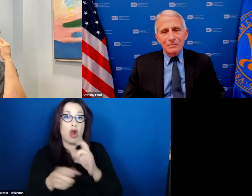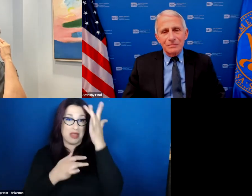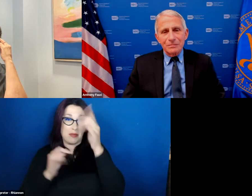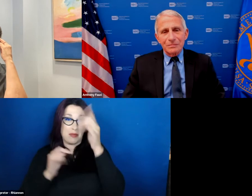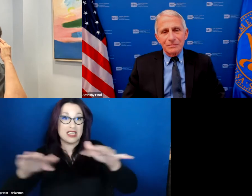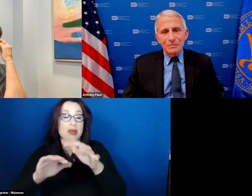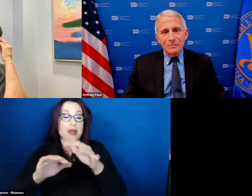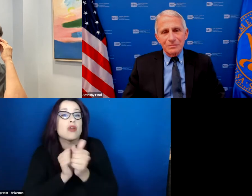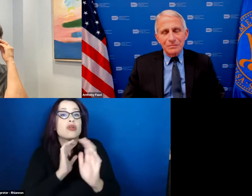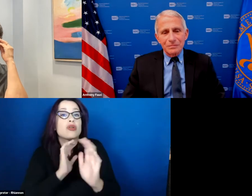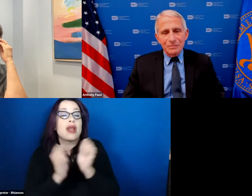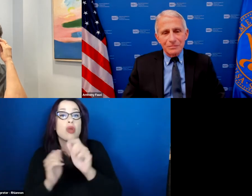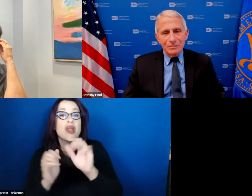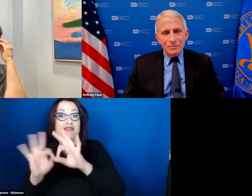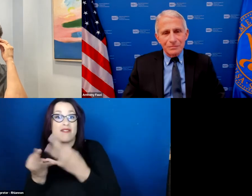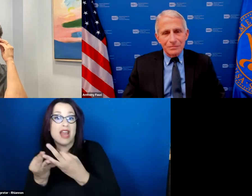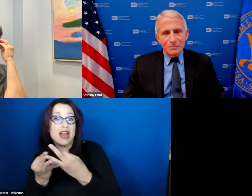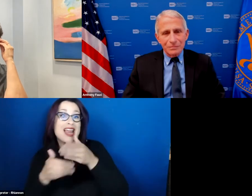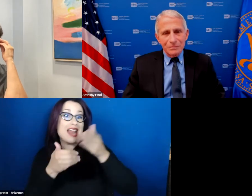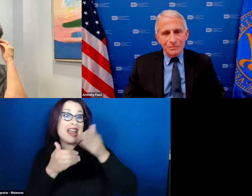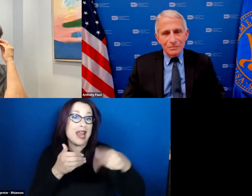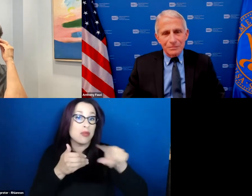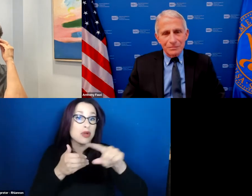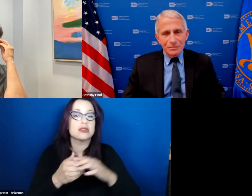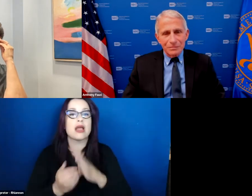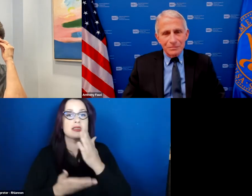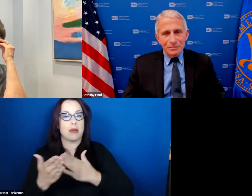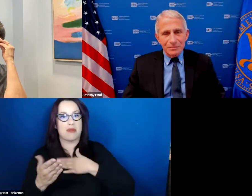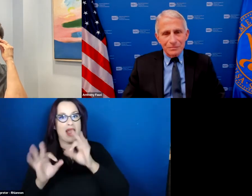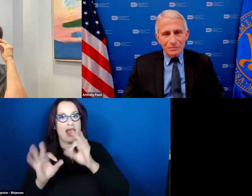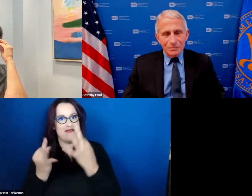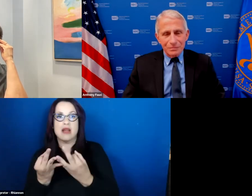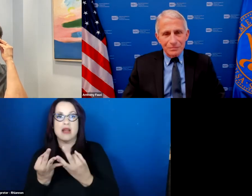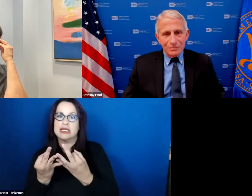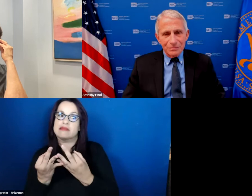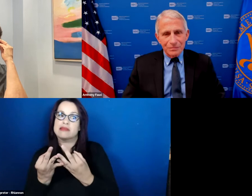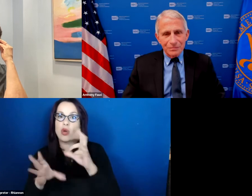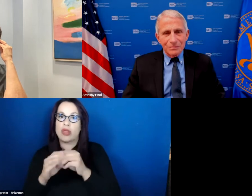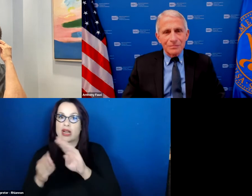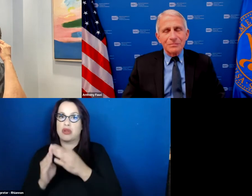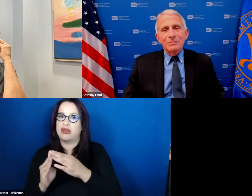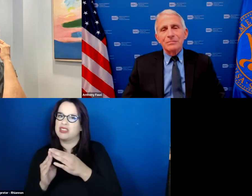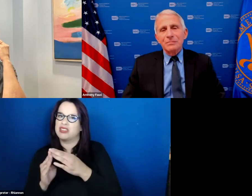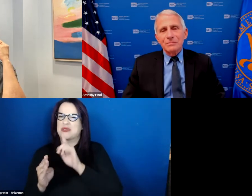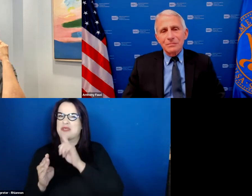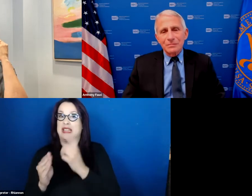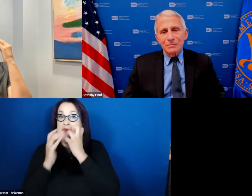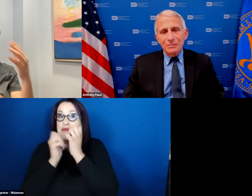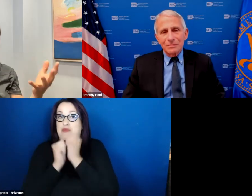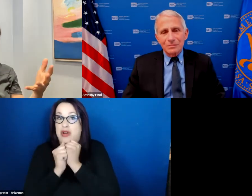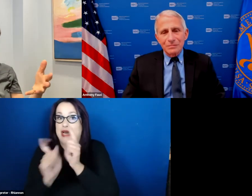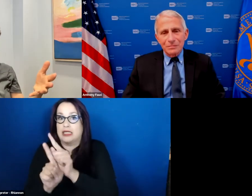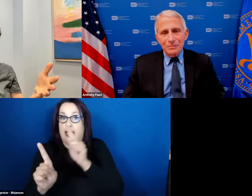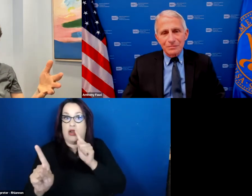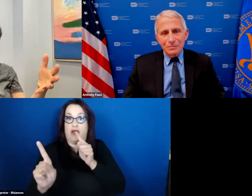some of my family comes from a community that really hasn't embraced uh social distancing it it is